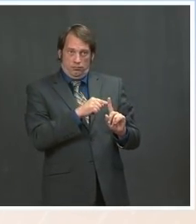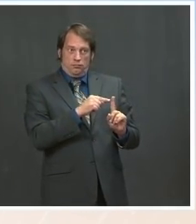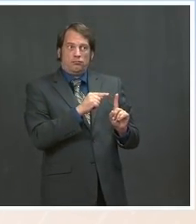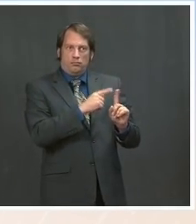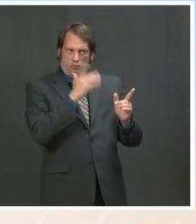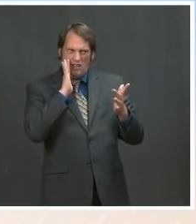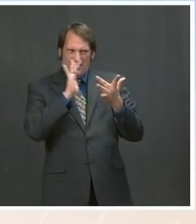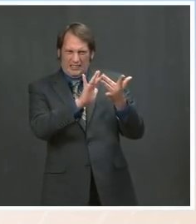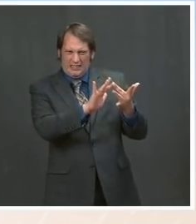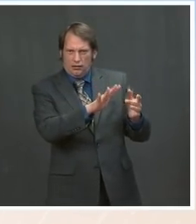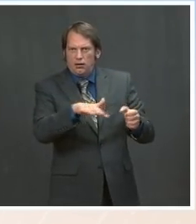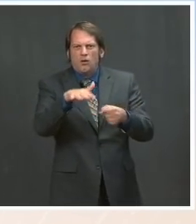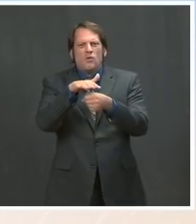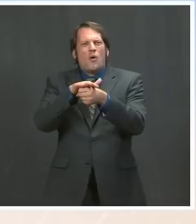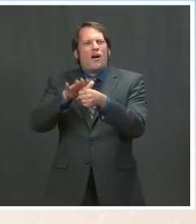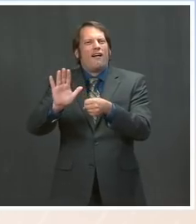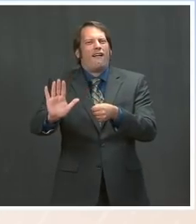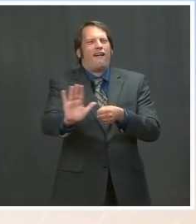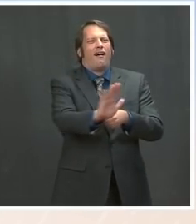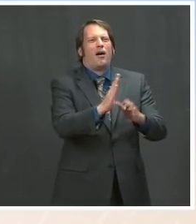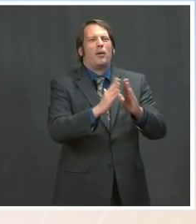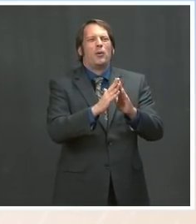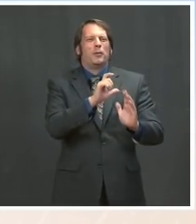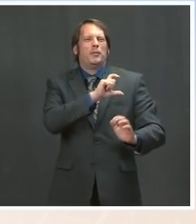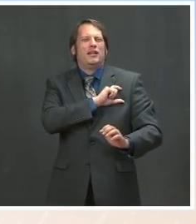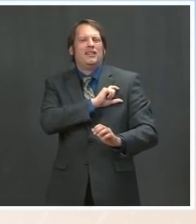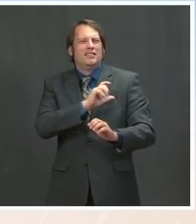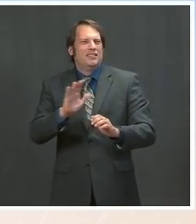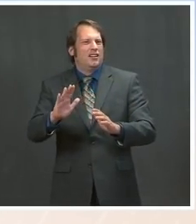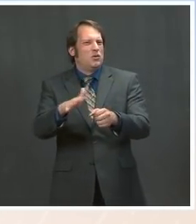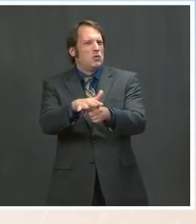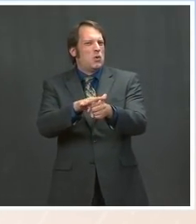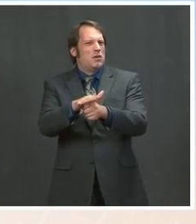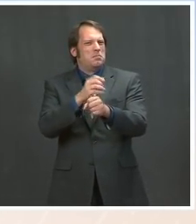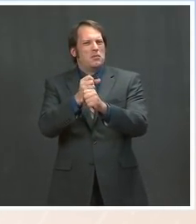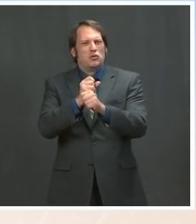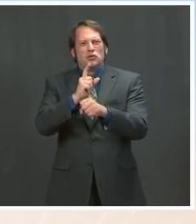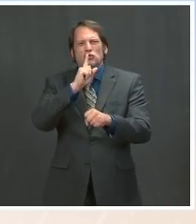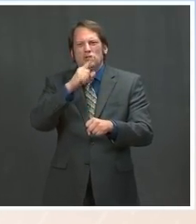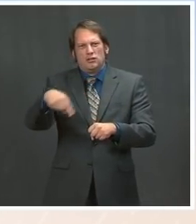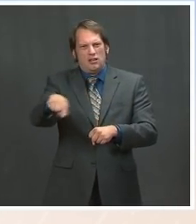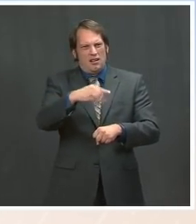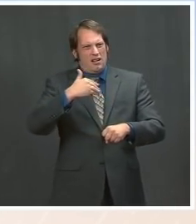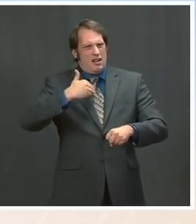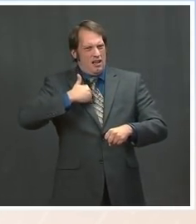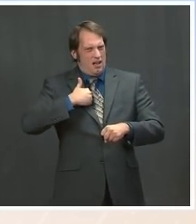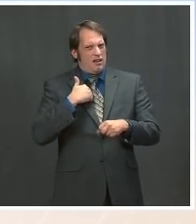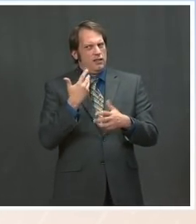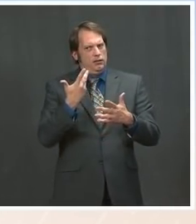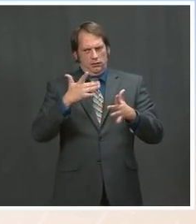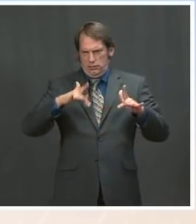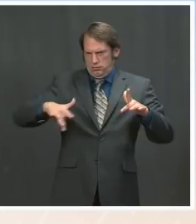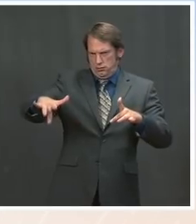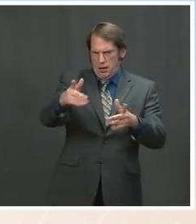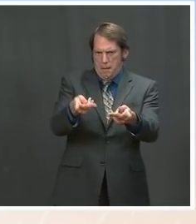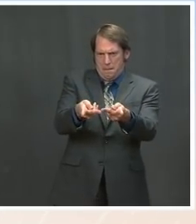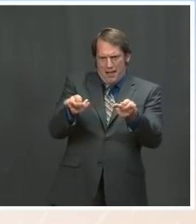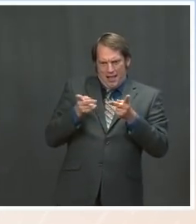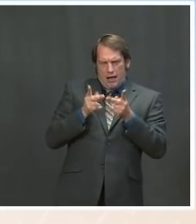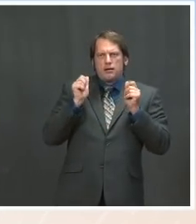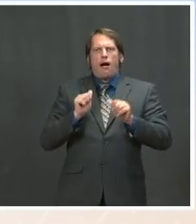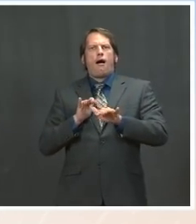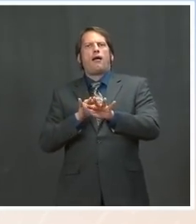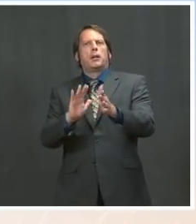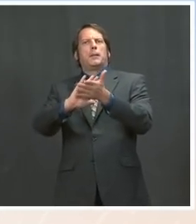Of course, our objective is to ensure there is space for peaceful protest that, you know, we